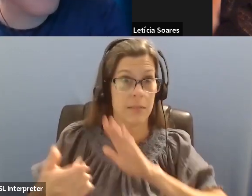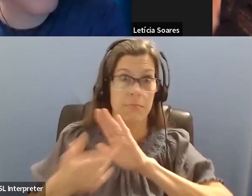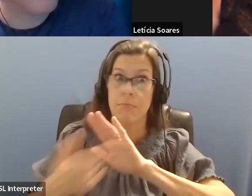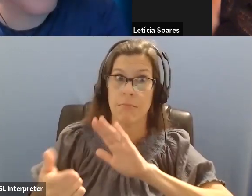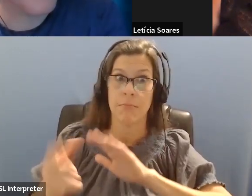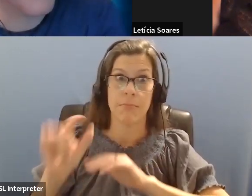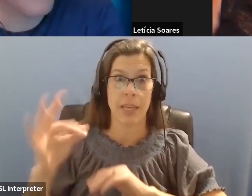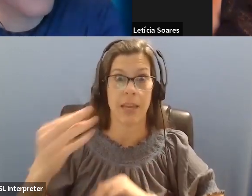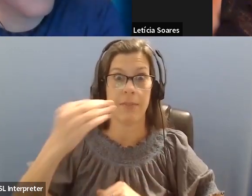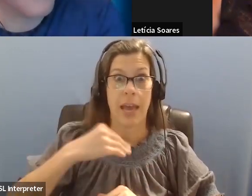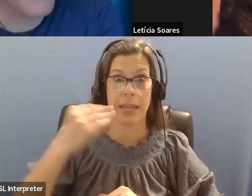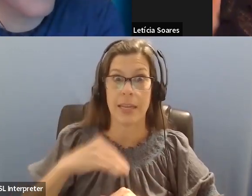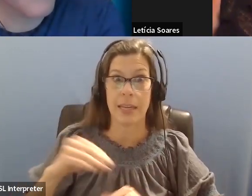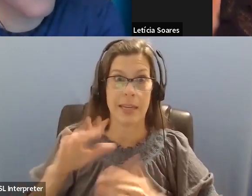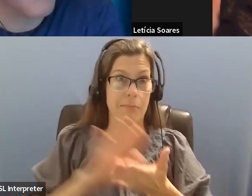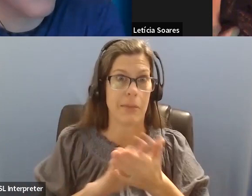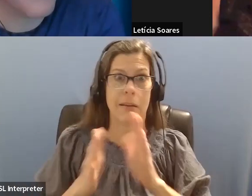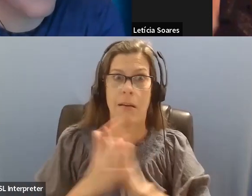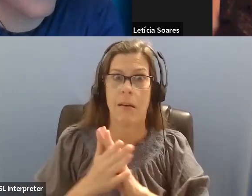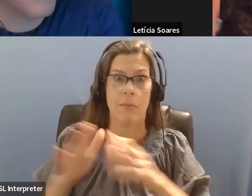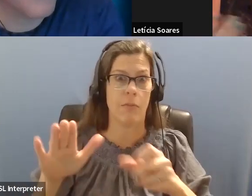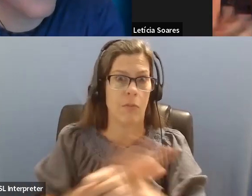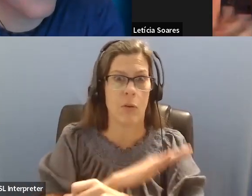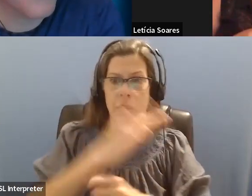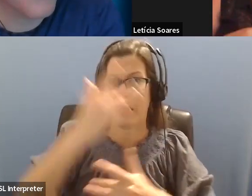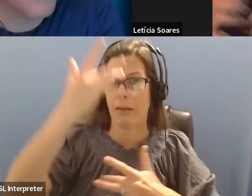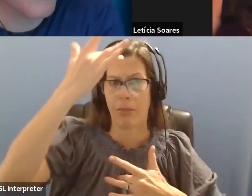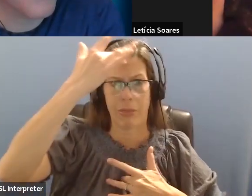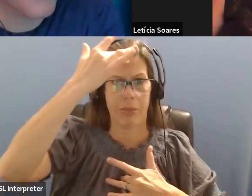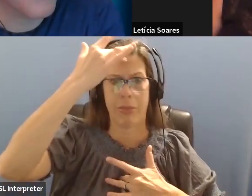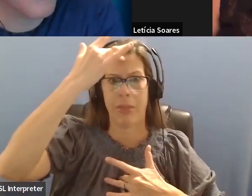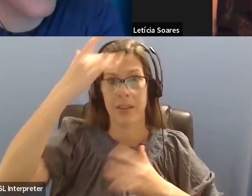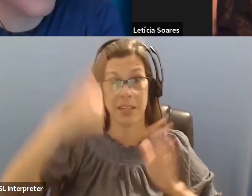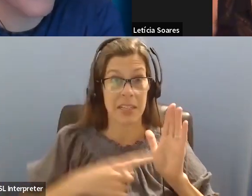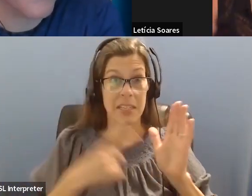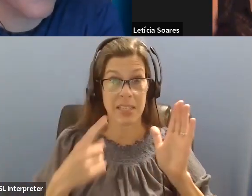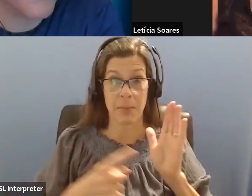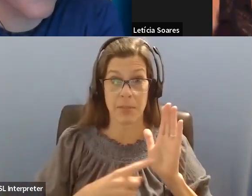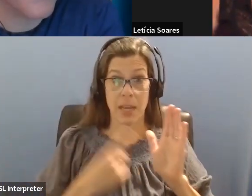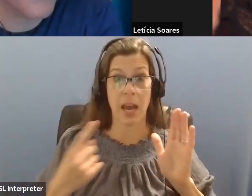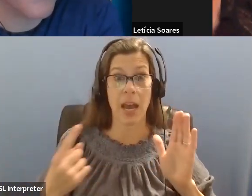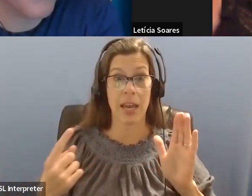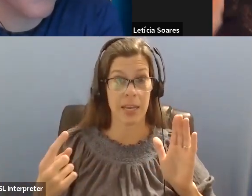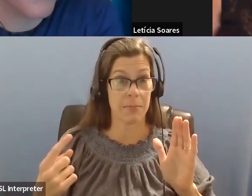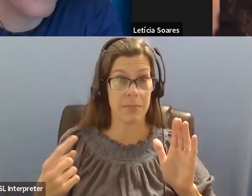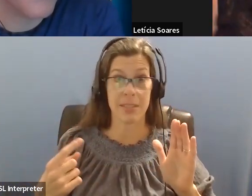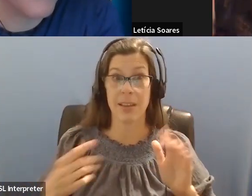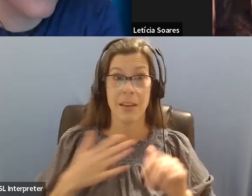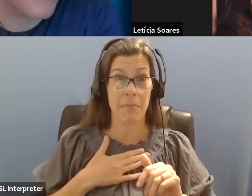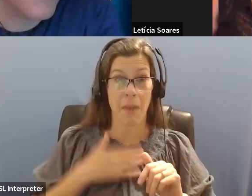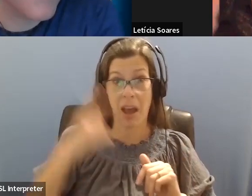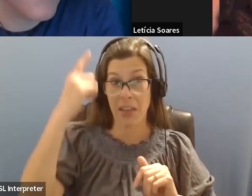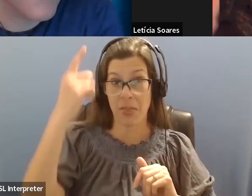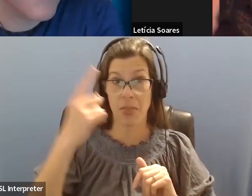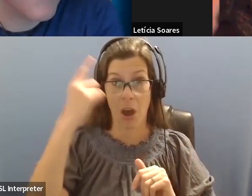it's, I, sometimes I just, I can't just think, uh, straight and I will exit the conversation. And,